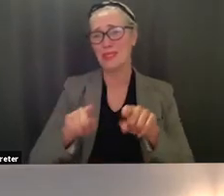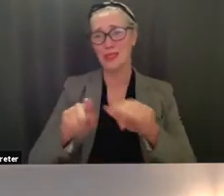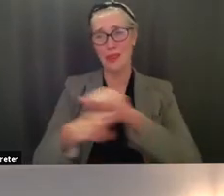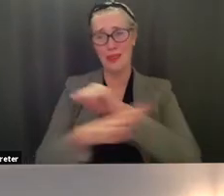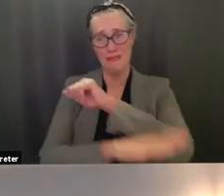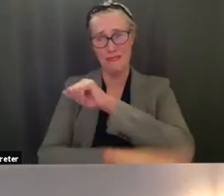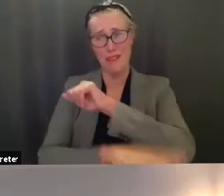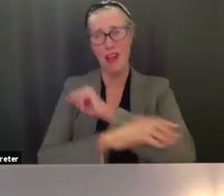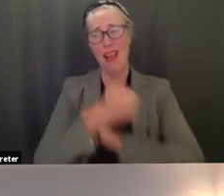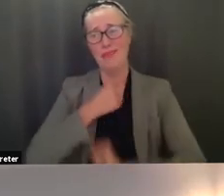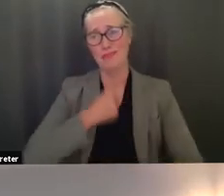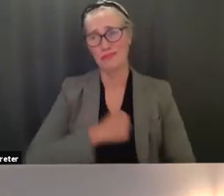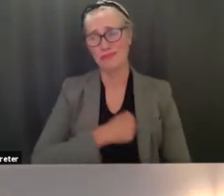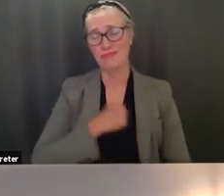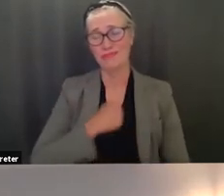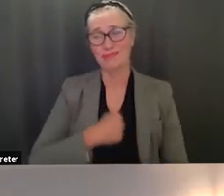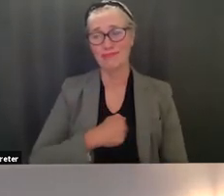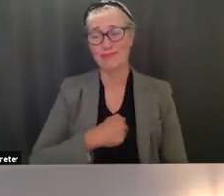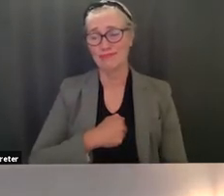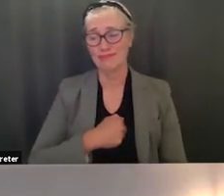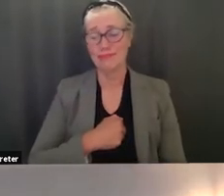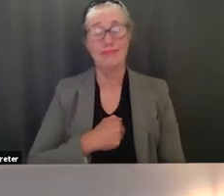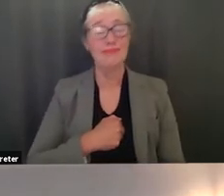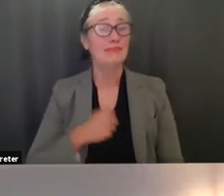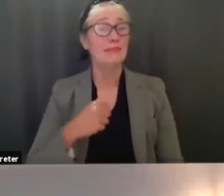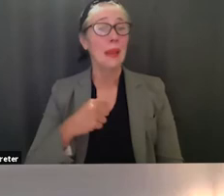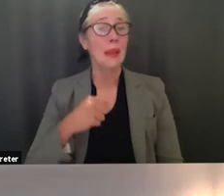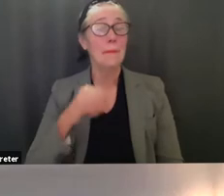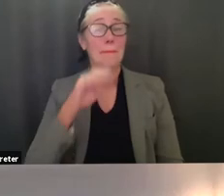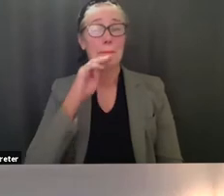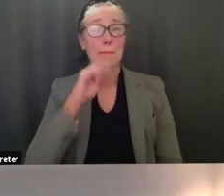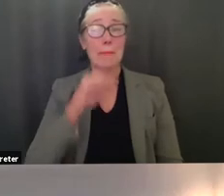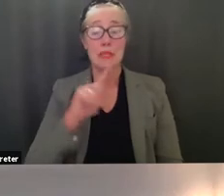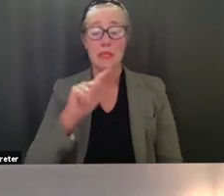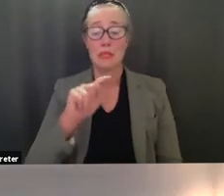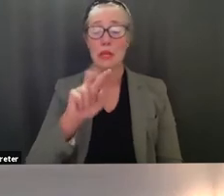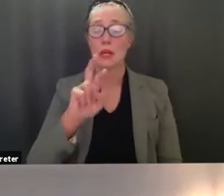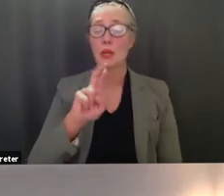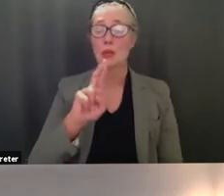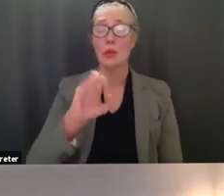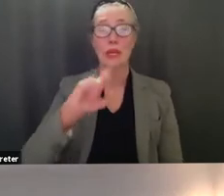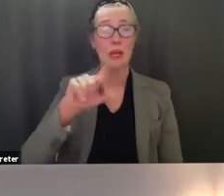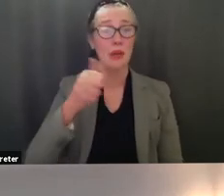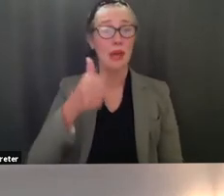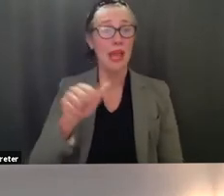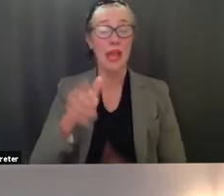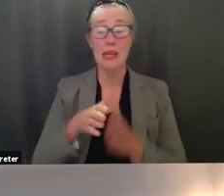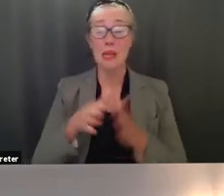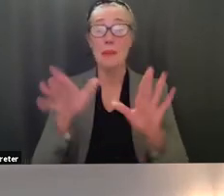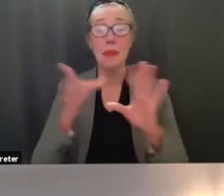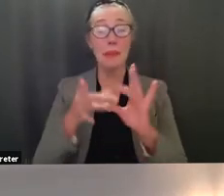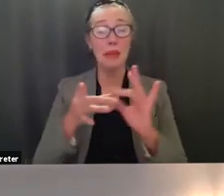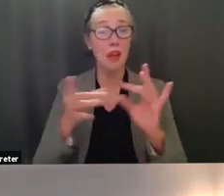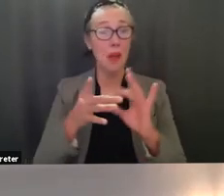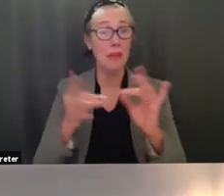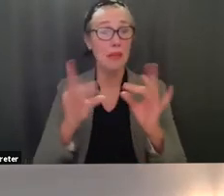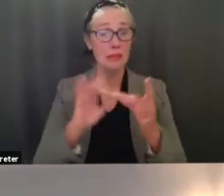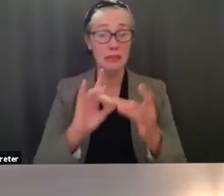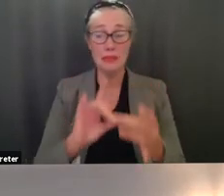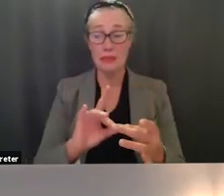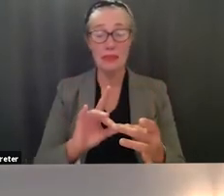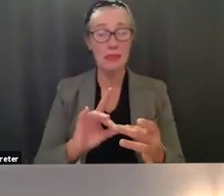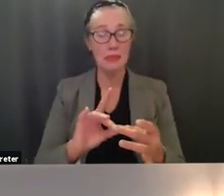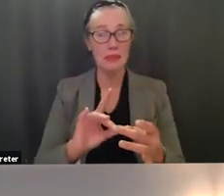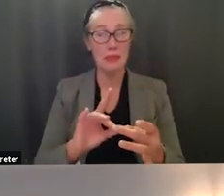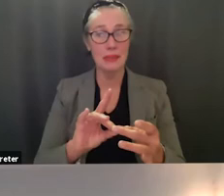trujillo are there any public comments on this item good evening uh president ford members of the